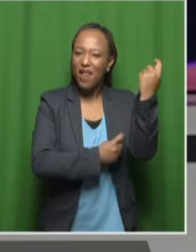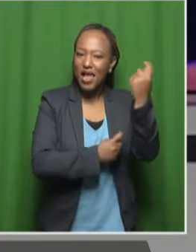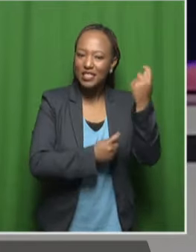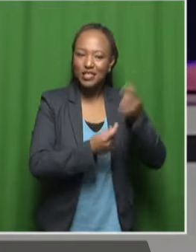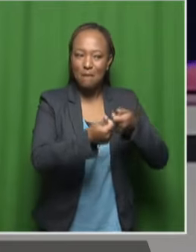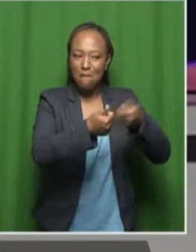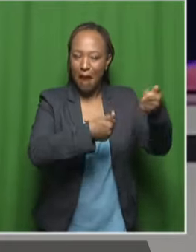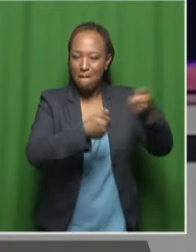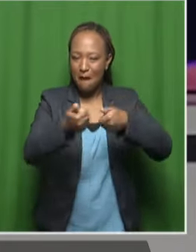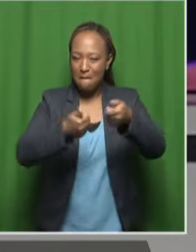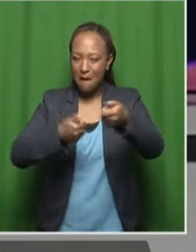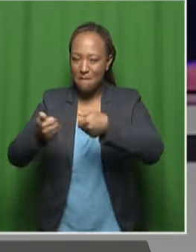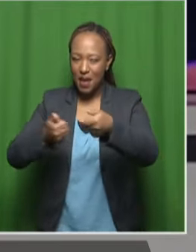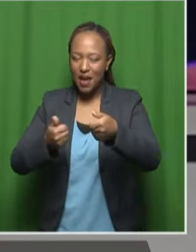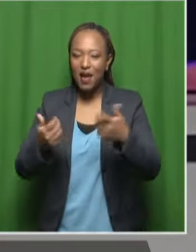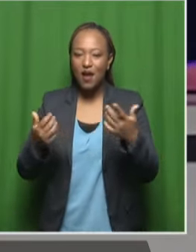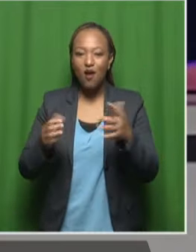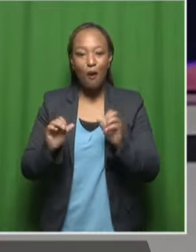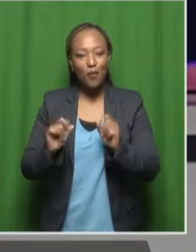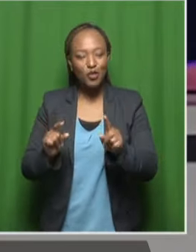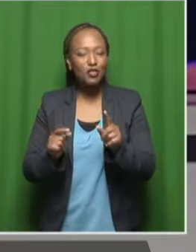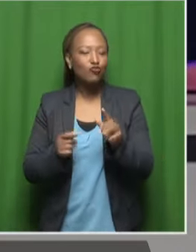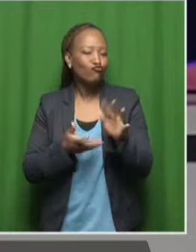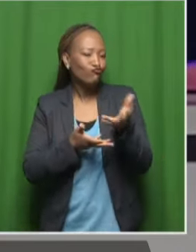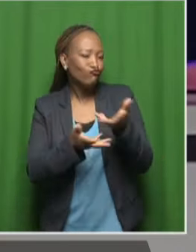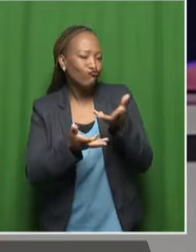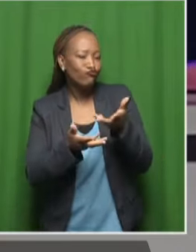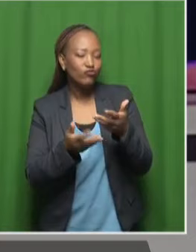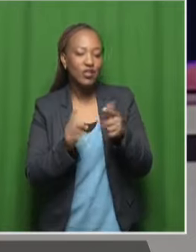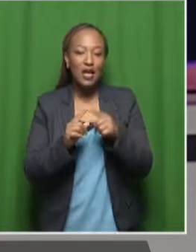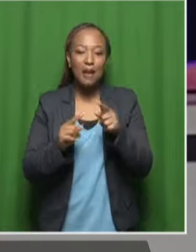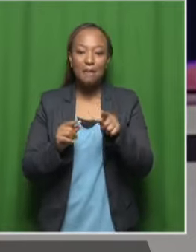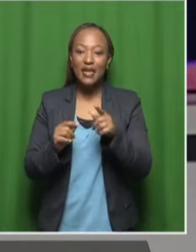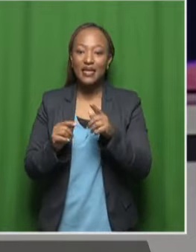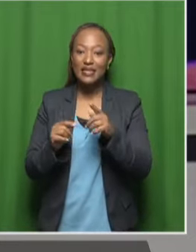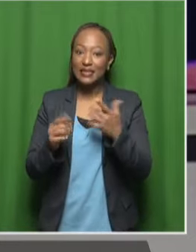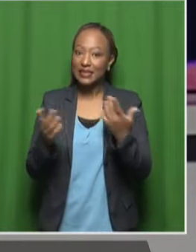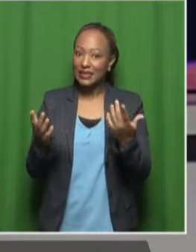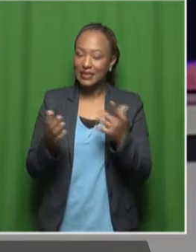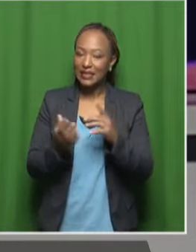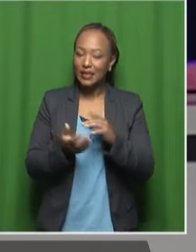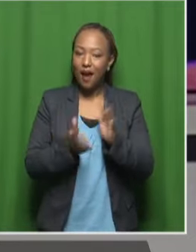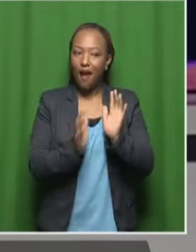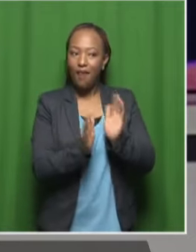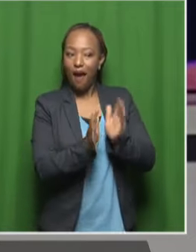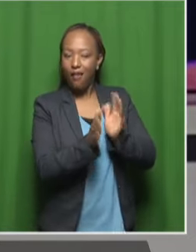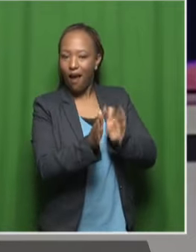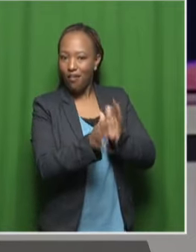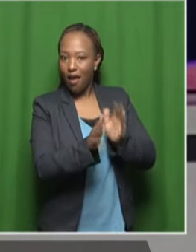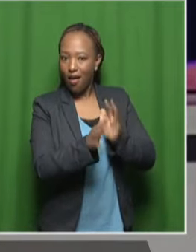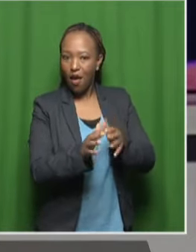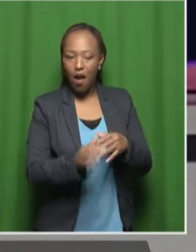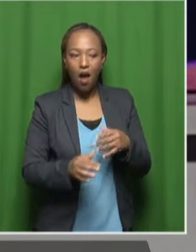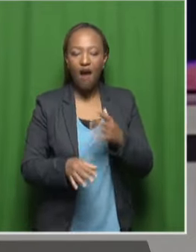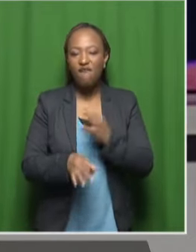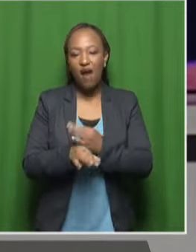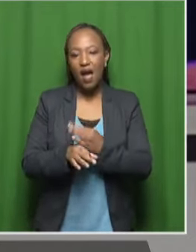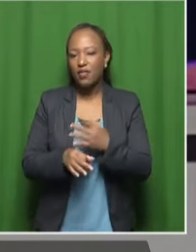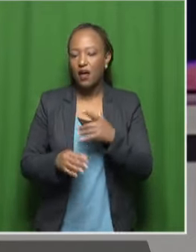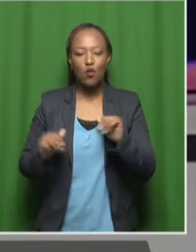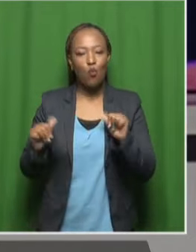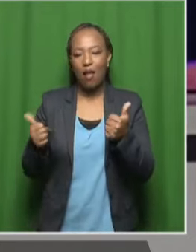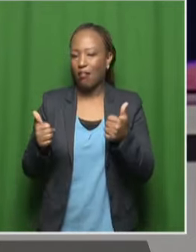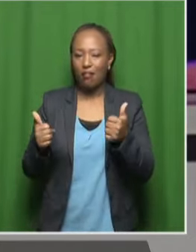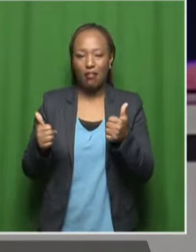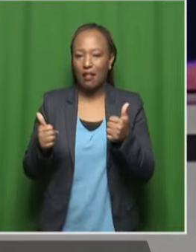lives when you actually have a chance to do so. Unfortunately, twist to this catch-up is that Dad is not well and we have to adjust to a new